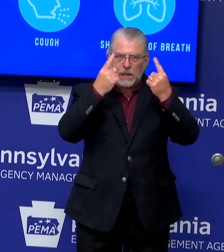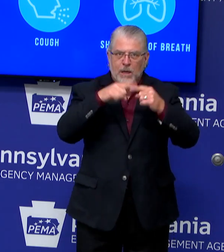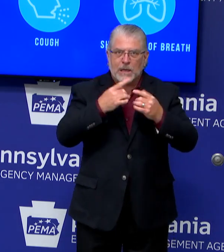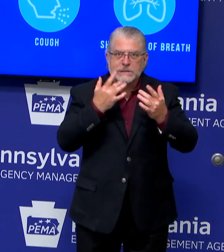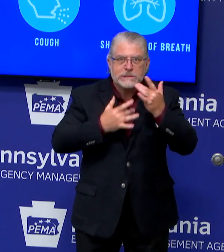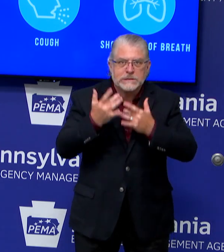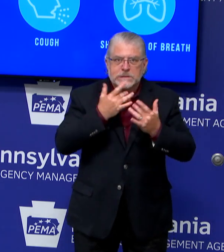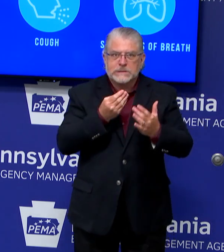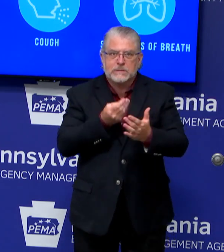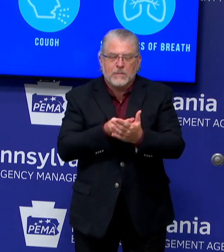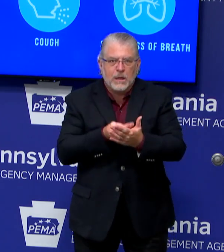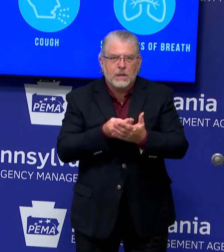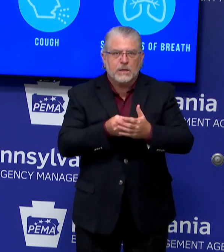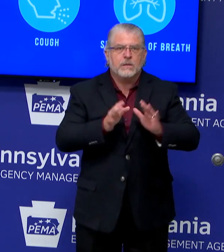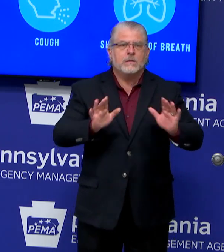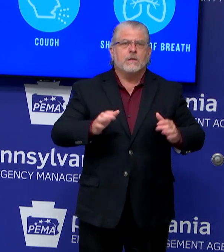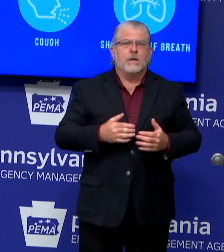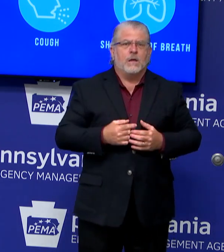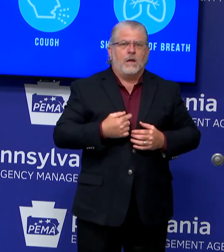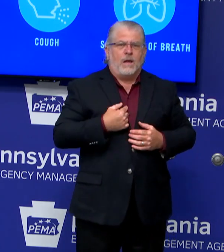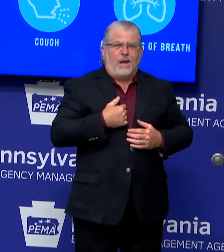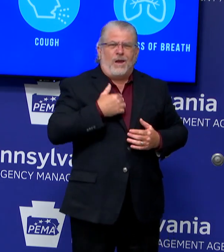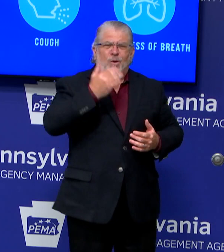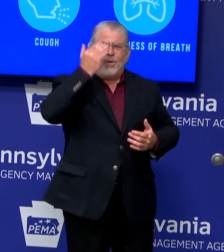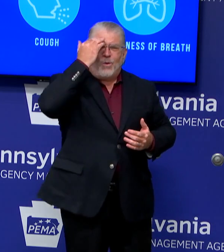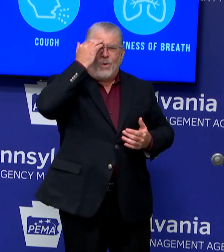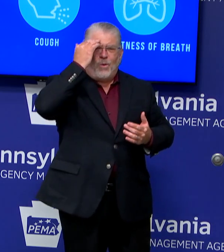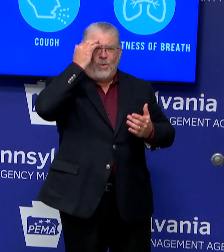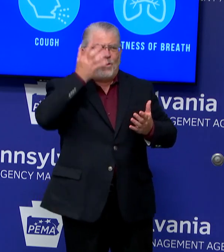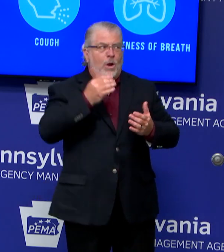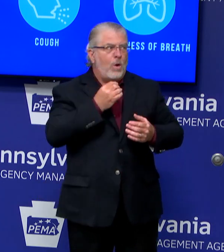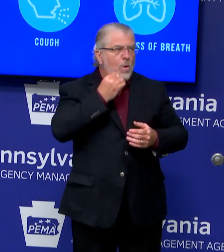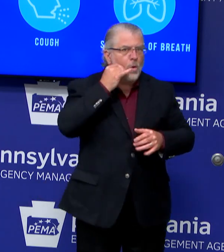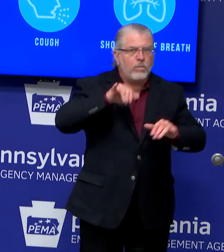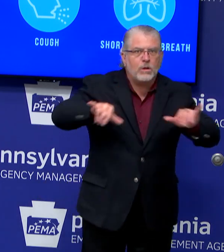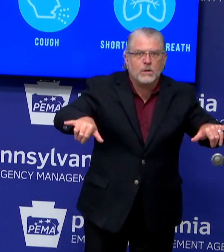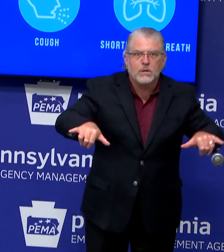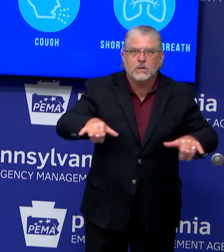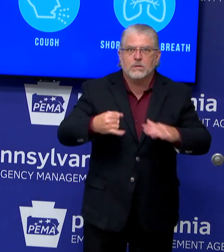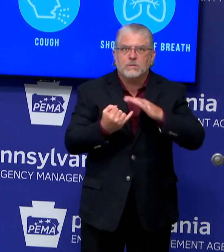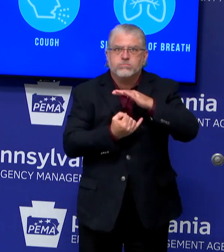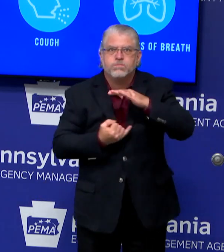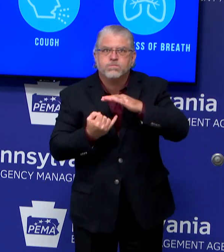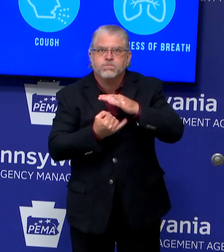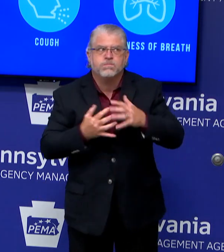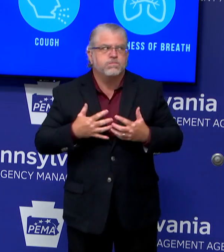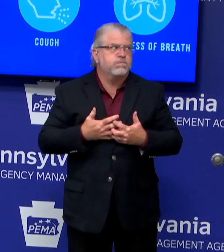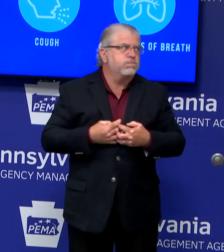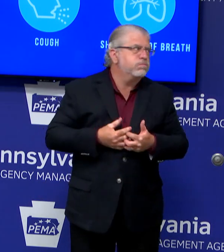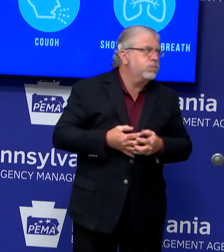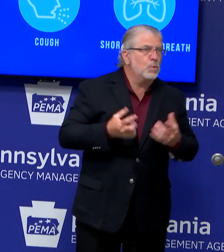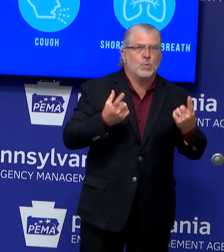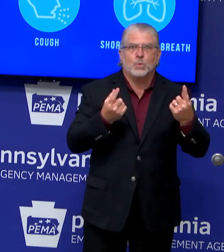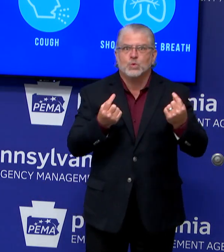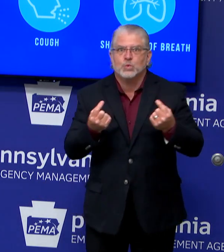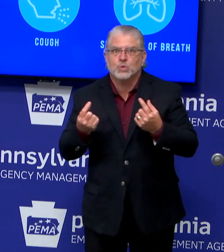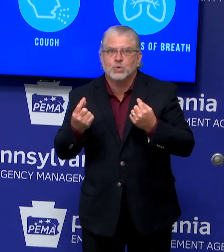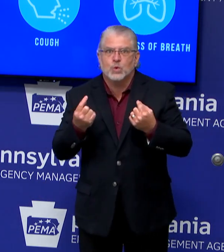not being able to go to your favorite restaurant or your favorite store. I know what it's like to miss family. I know what it's like to miss friends.